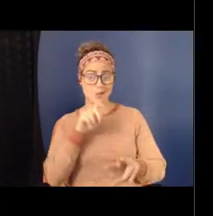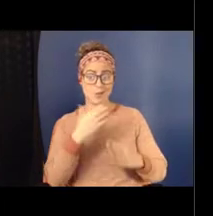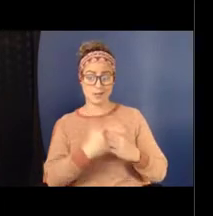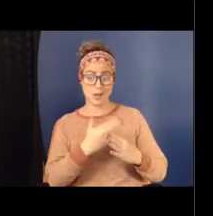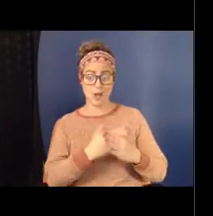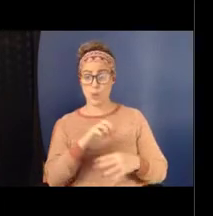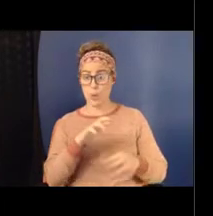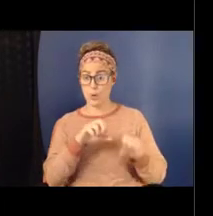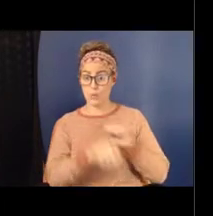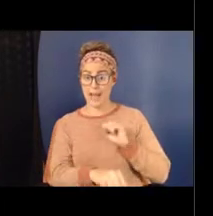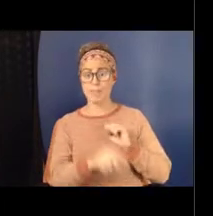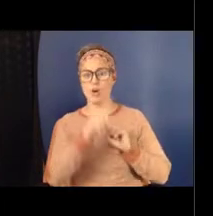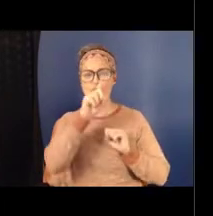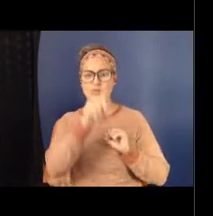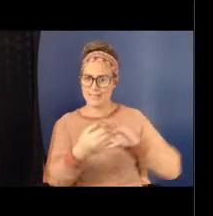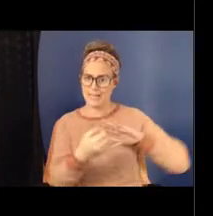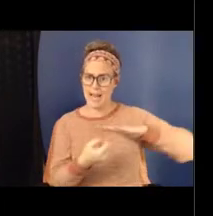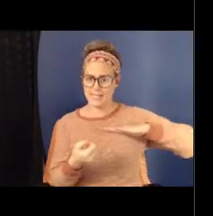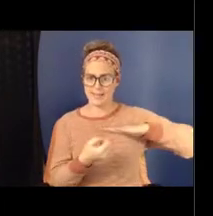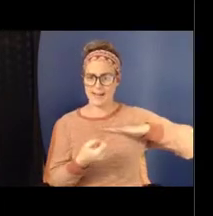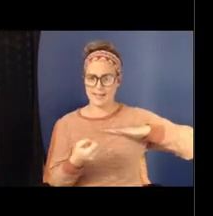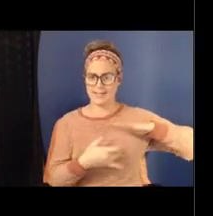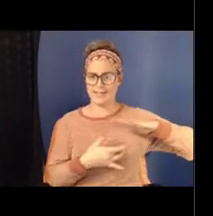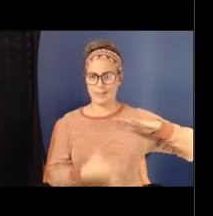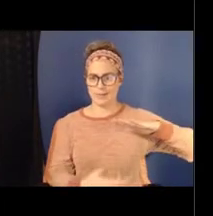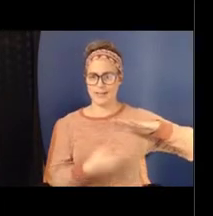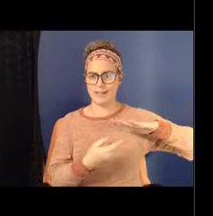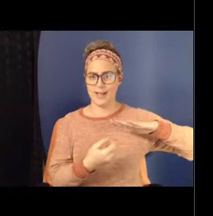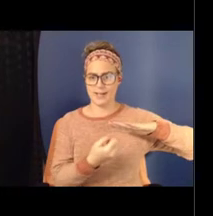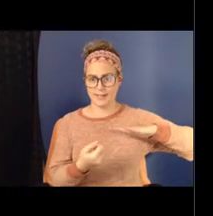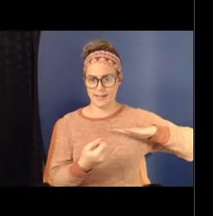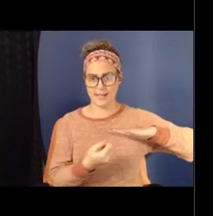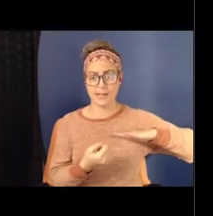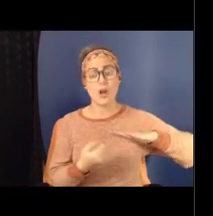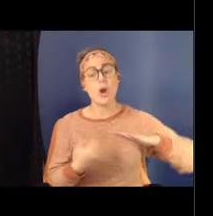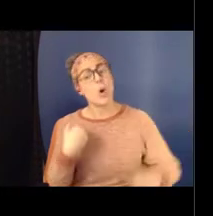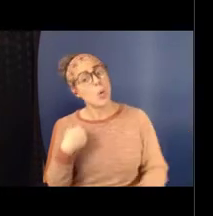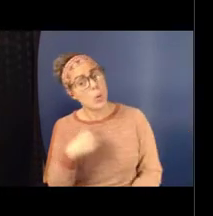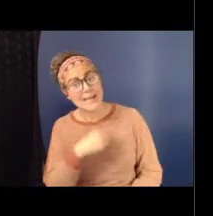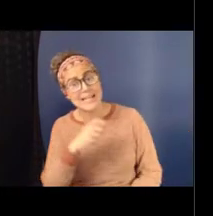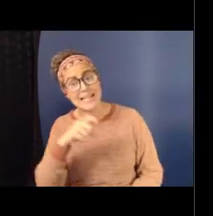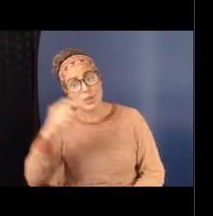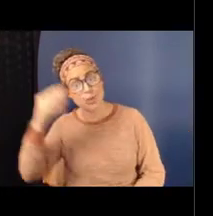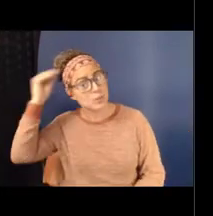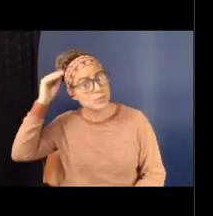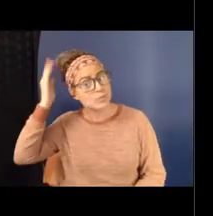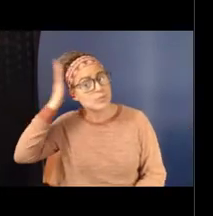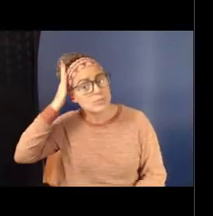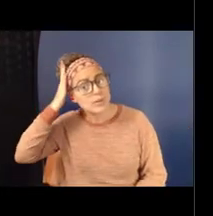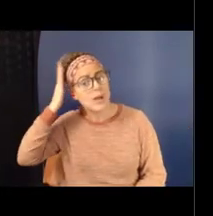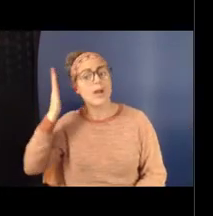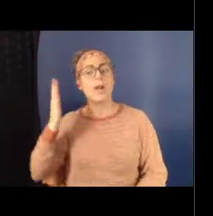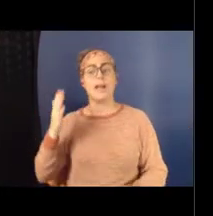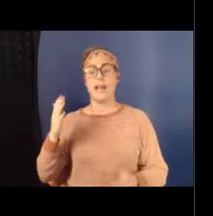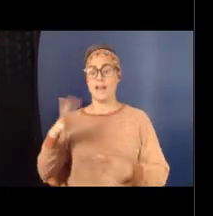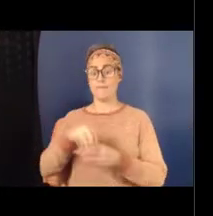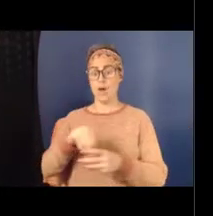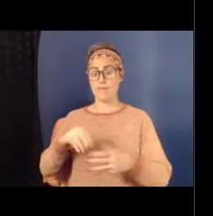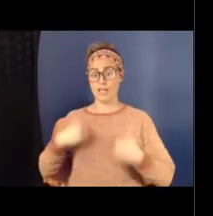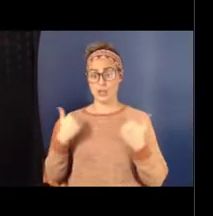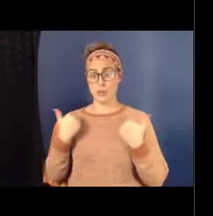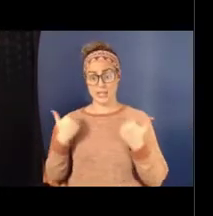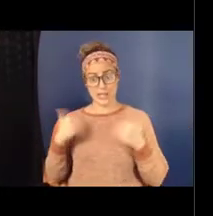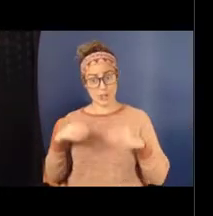we have to take that into consideration when we do prevention programs, especially when we involve youths. We have to think about how do we